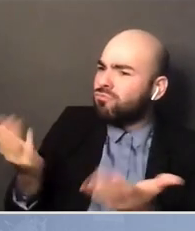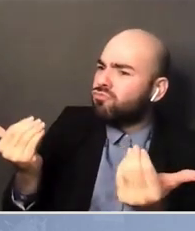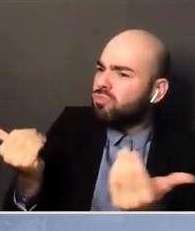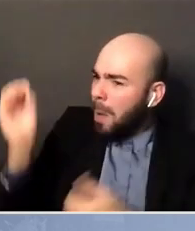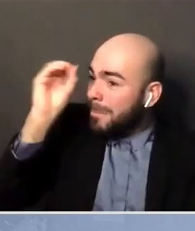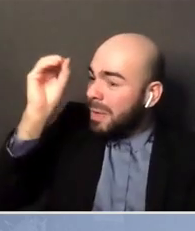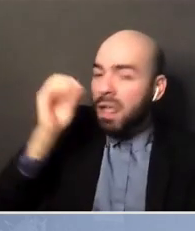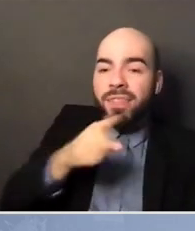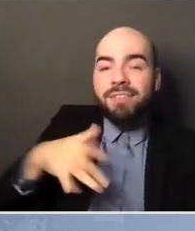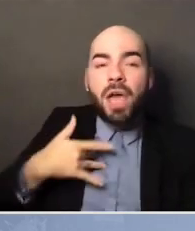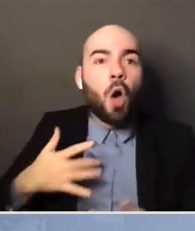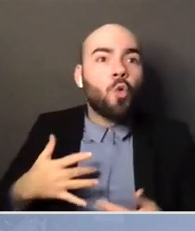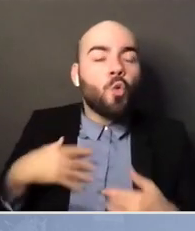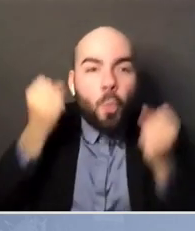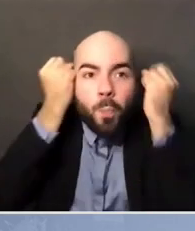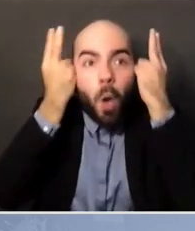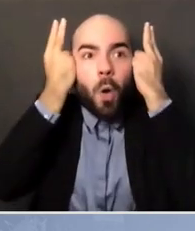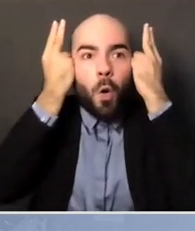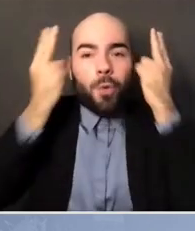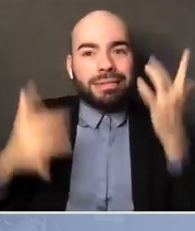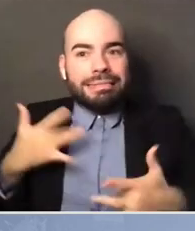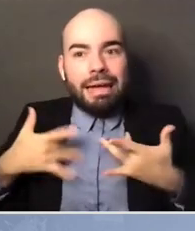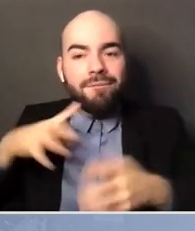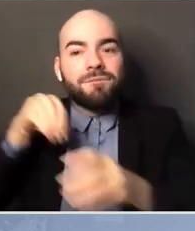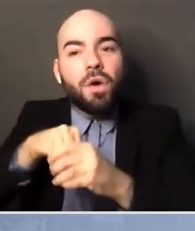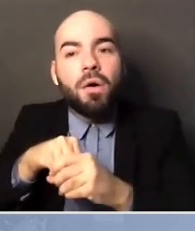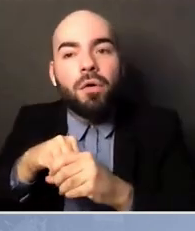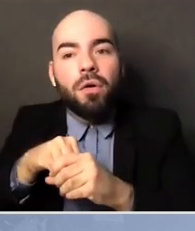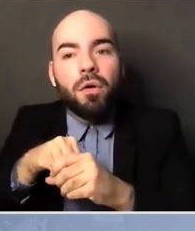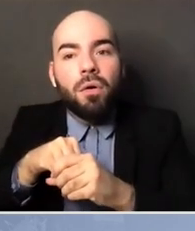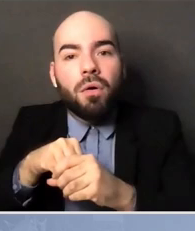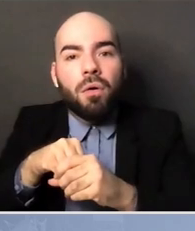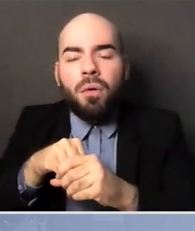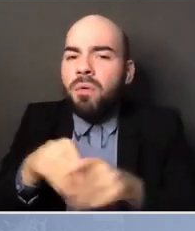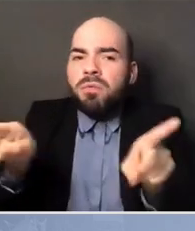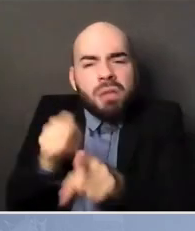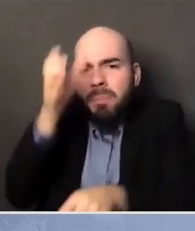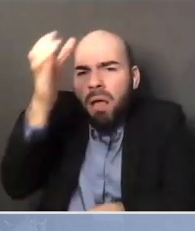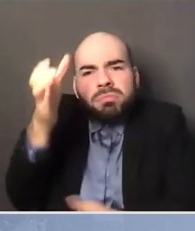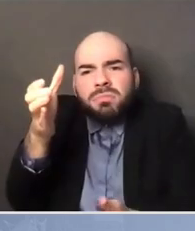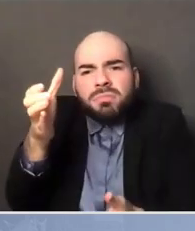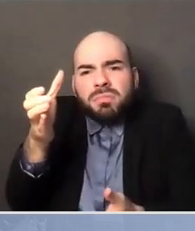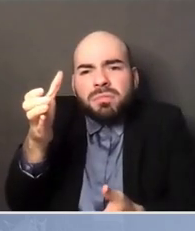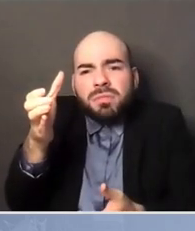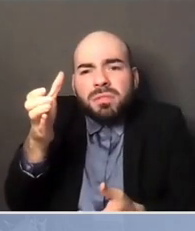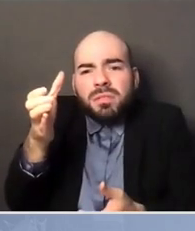We teach kids the opposite, which is just do what I told you to do. Shut up.